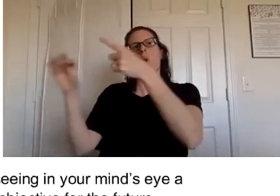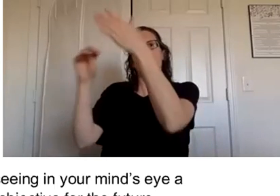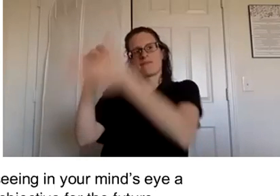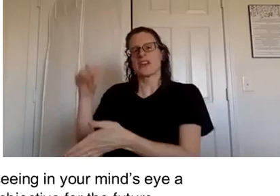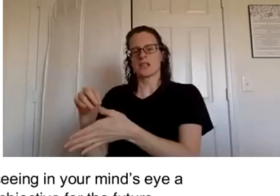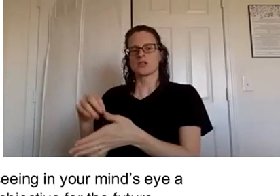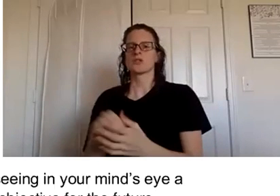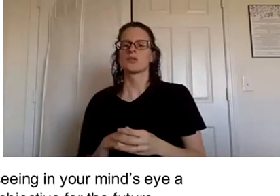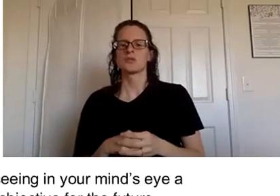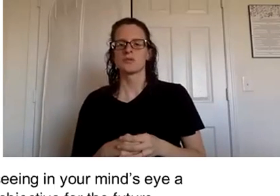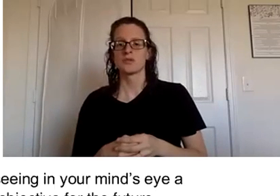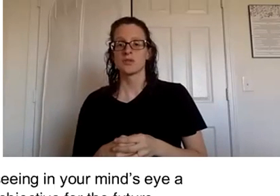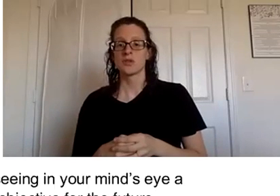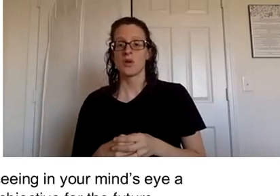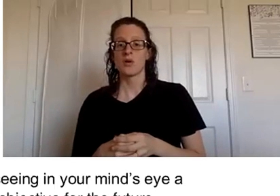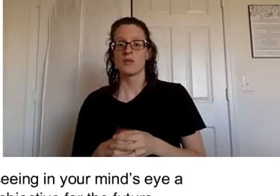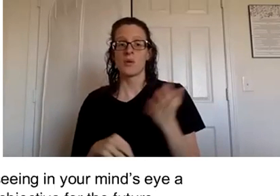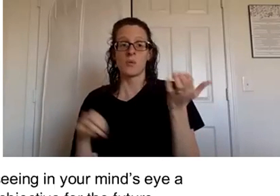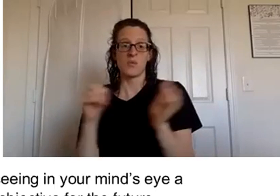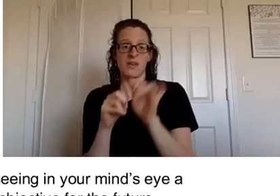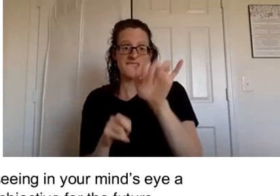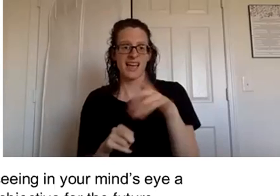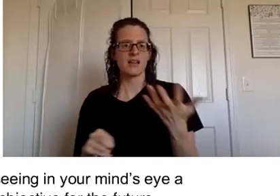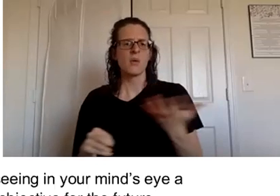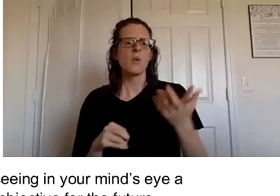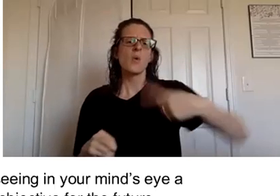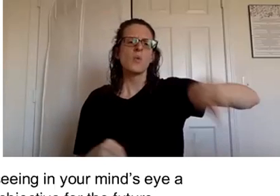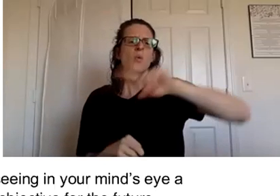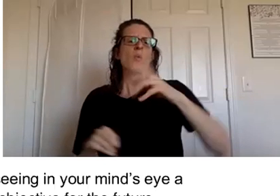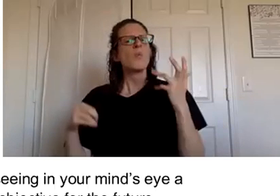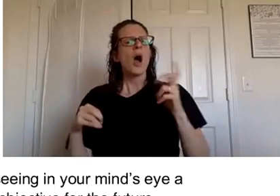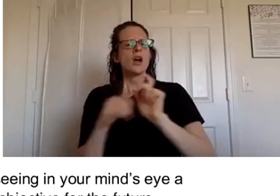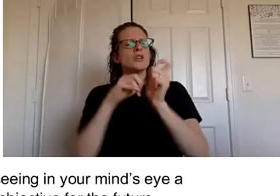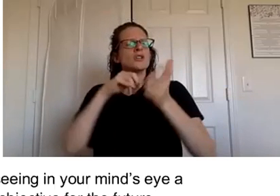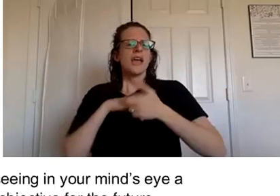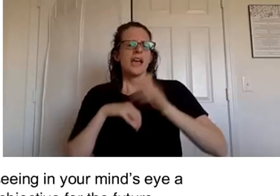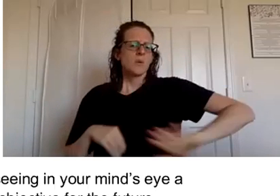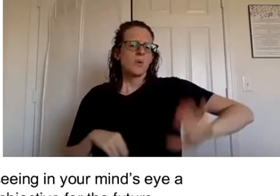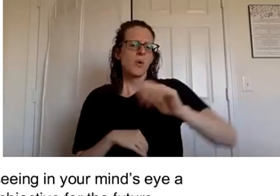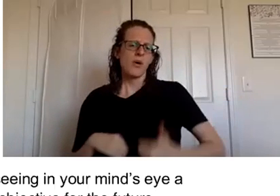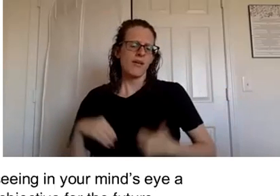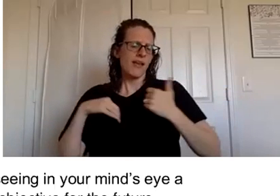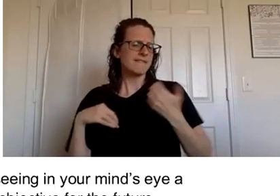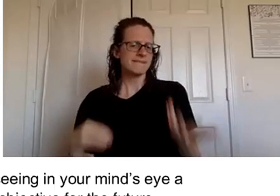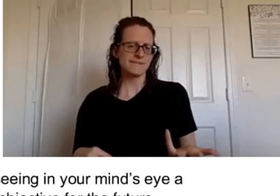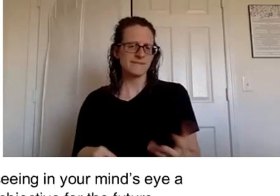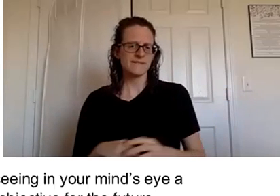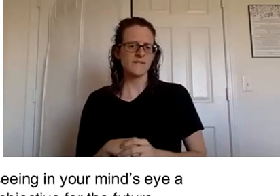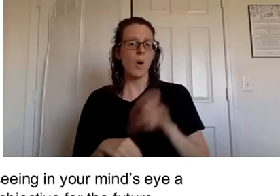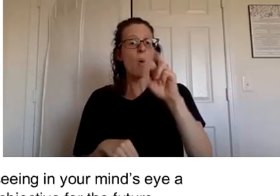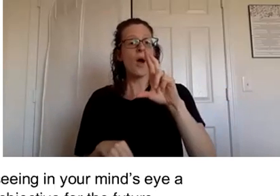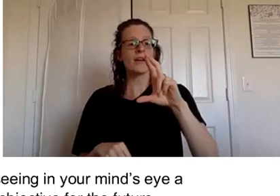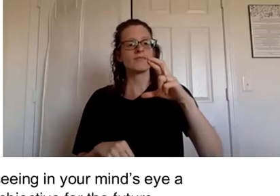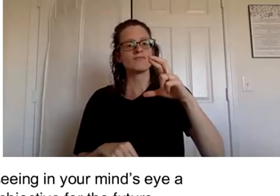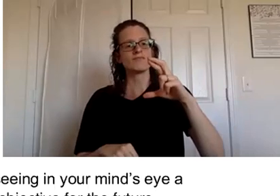so with that being said what is it that you want to change um create or improve